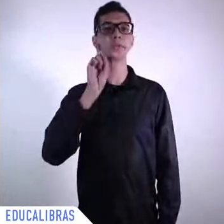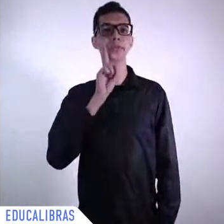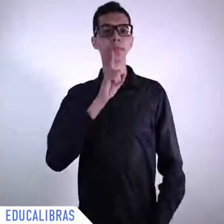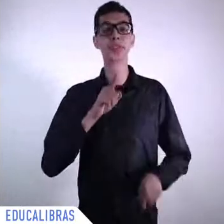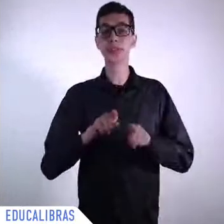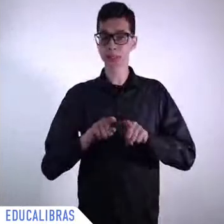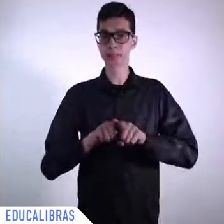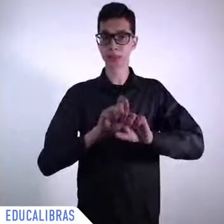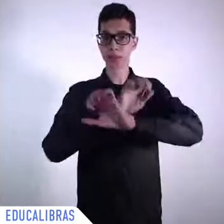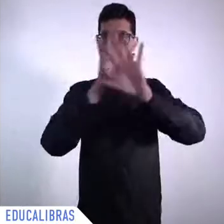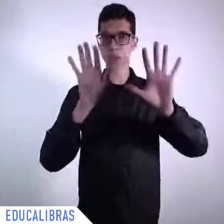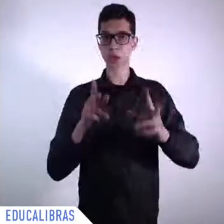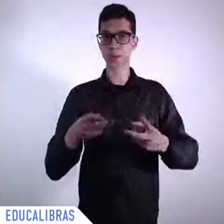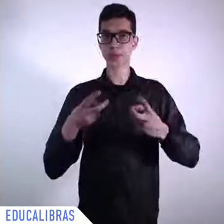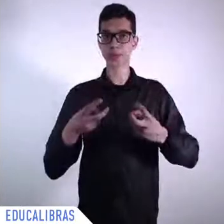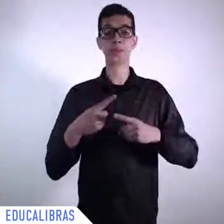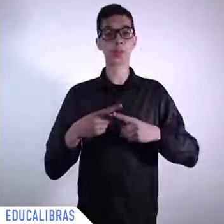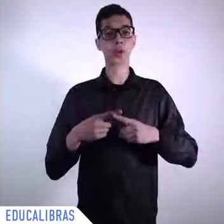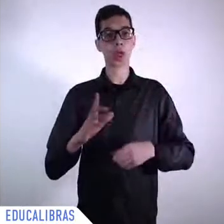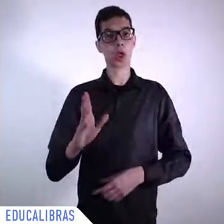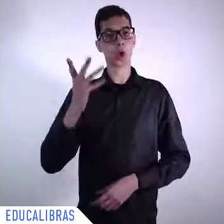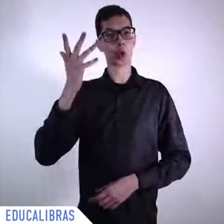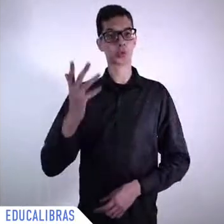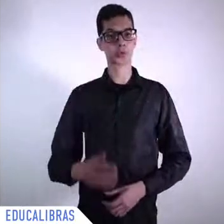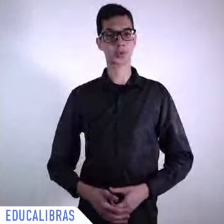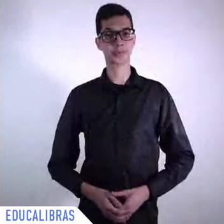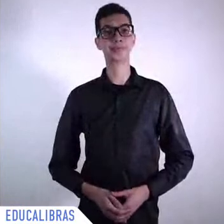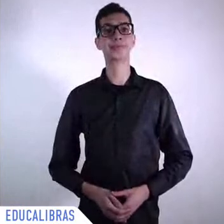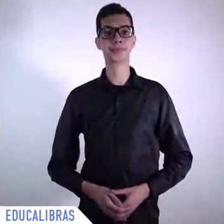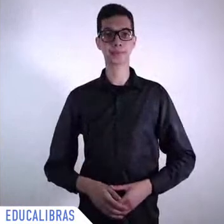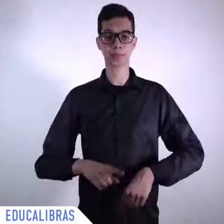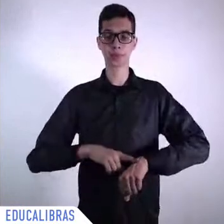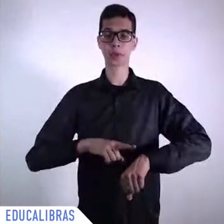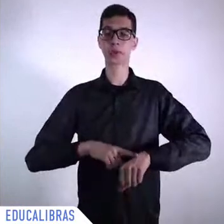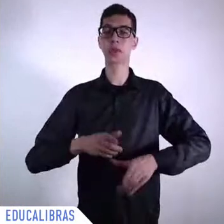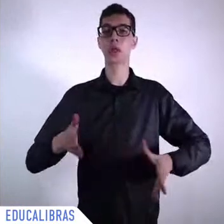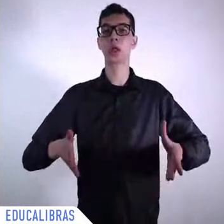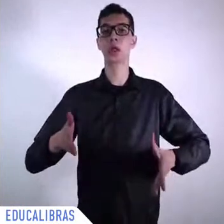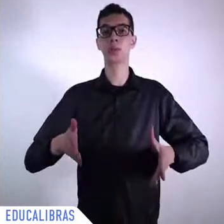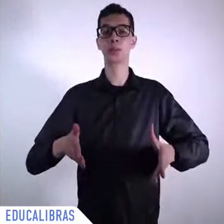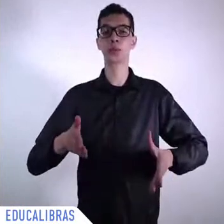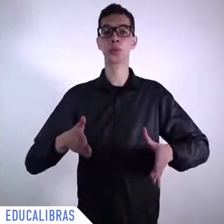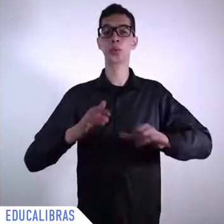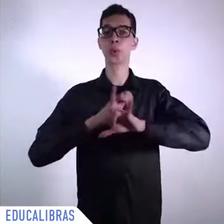during the protests, racial protests, makes it clear. And also,